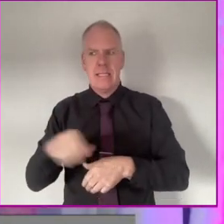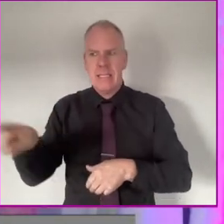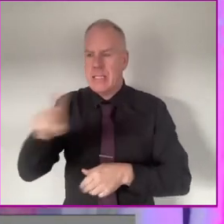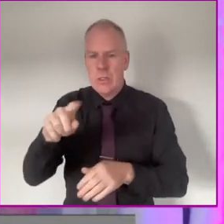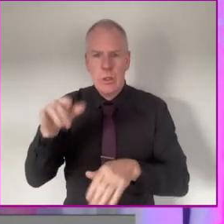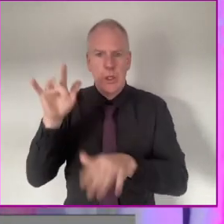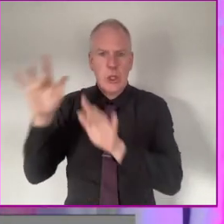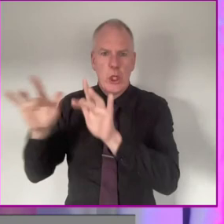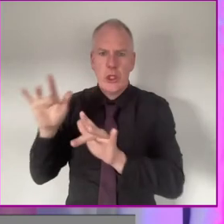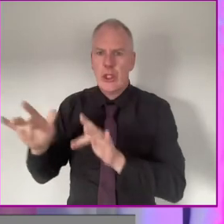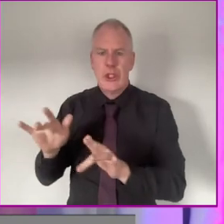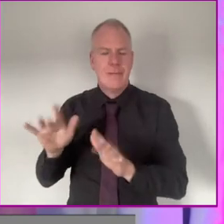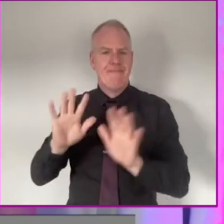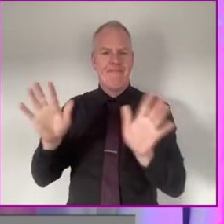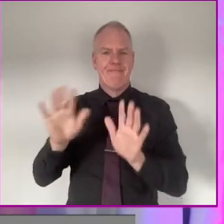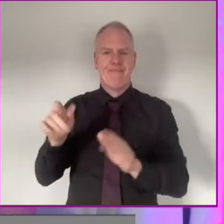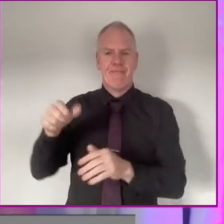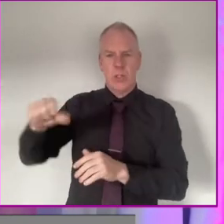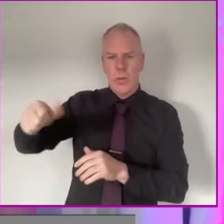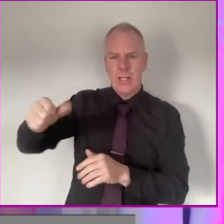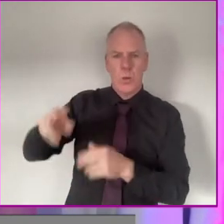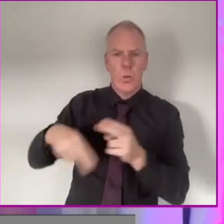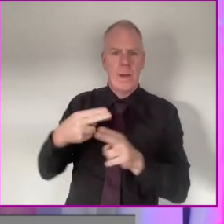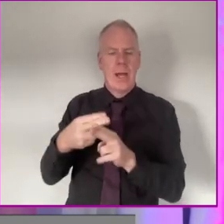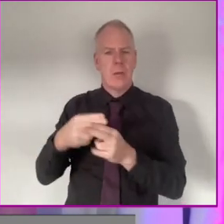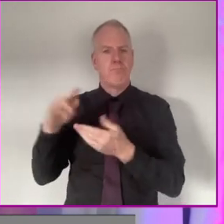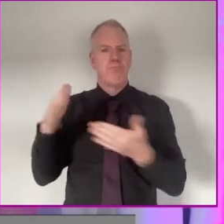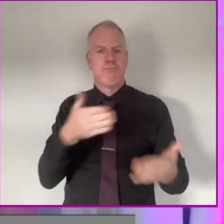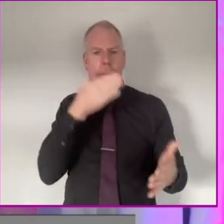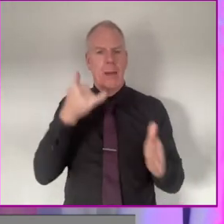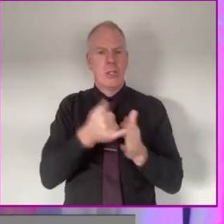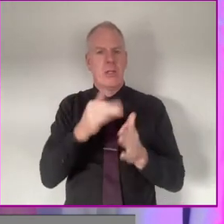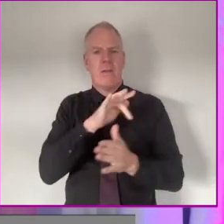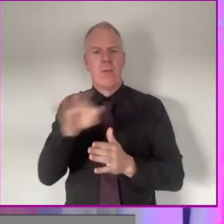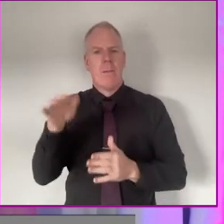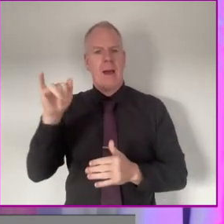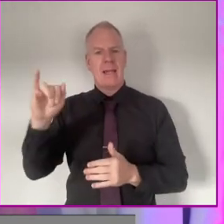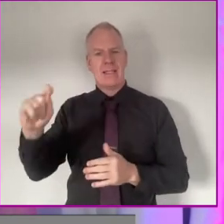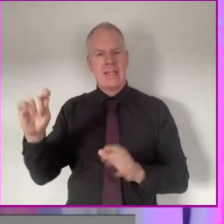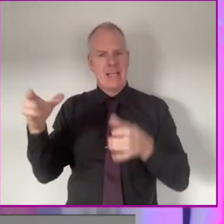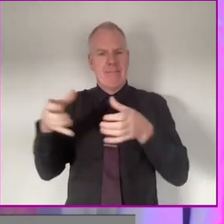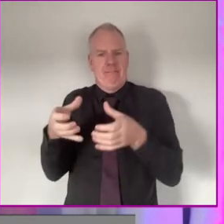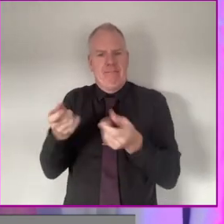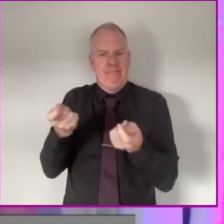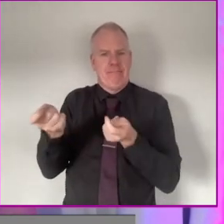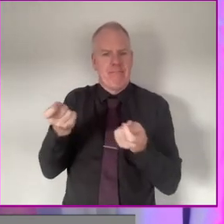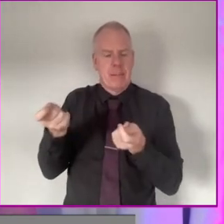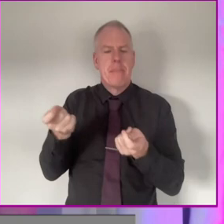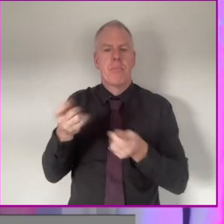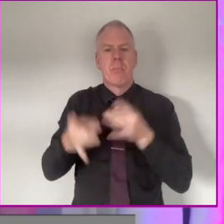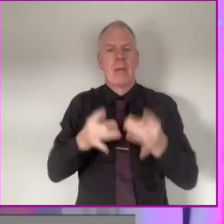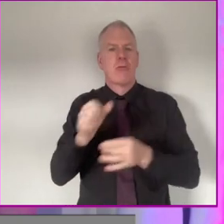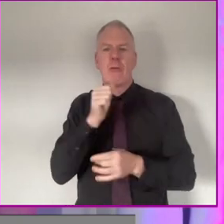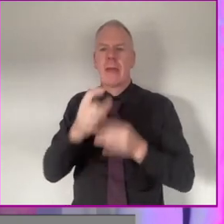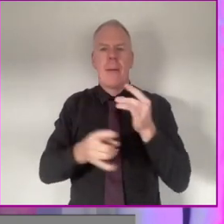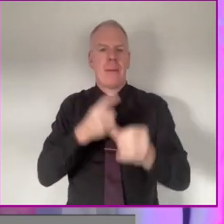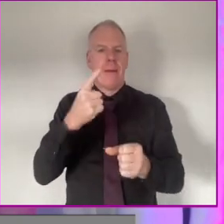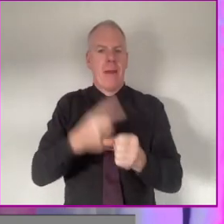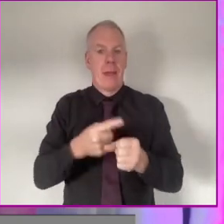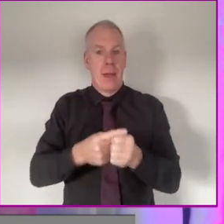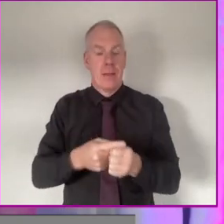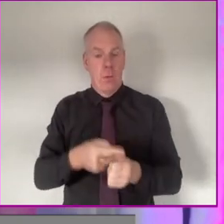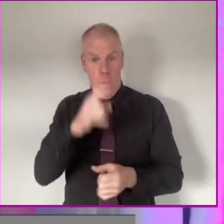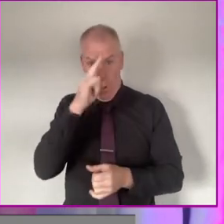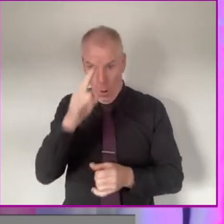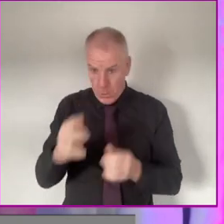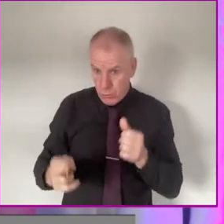please don't be touching buttons and switches without the permission of the IT crowd and just to make sure that that doesn't reoccur.